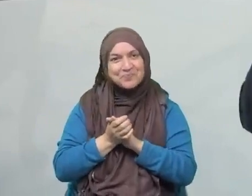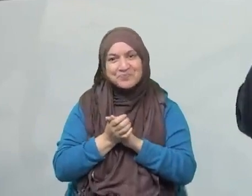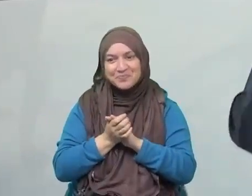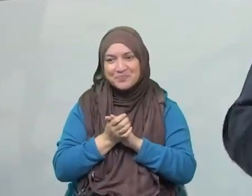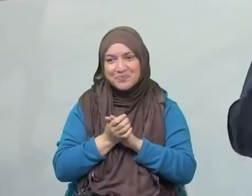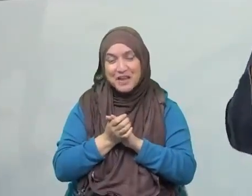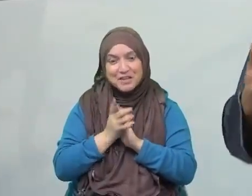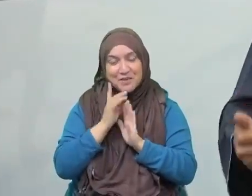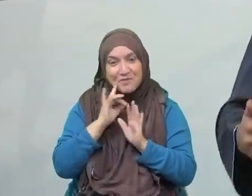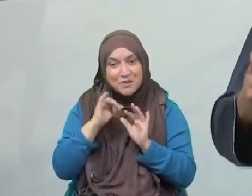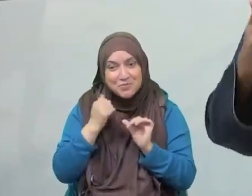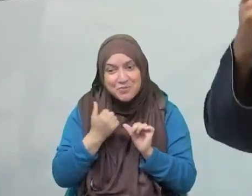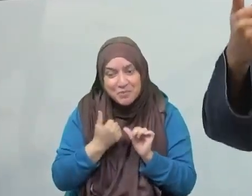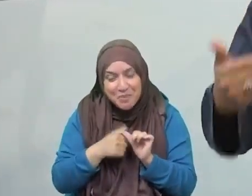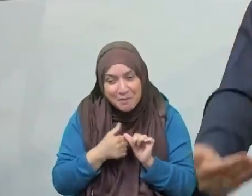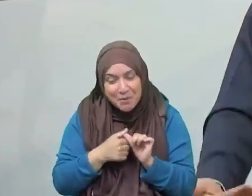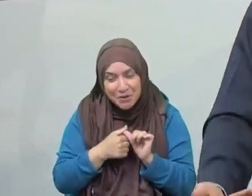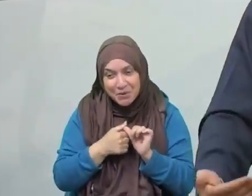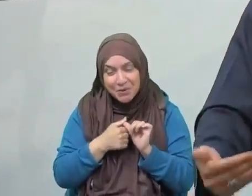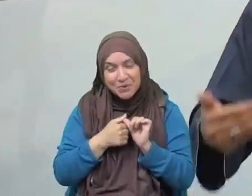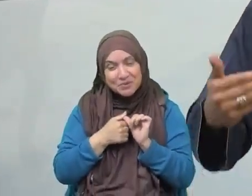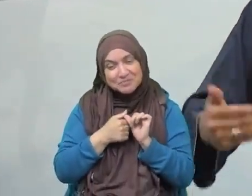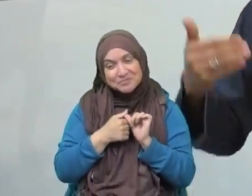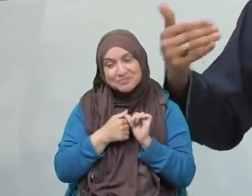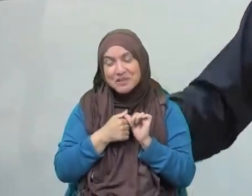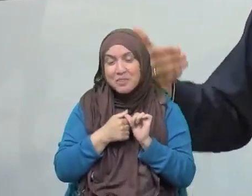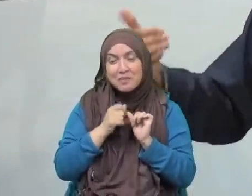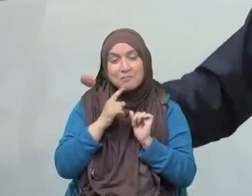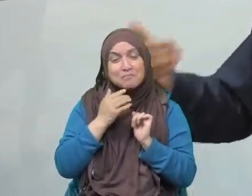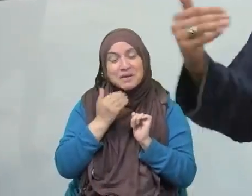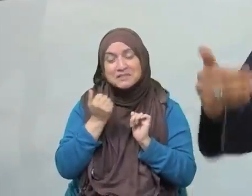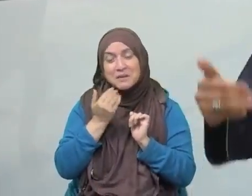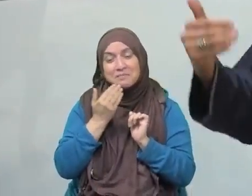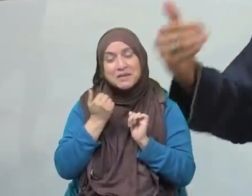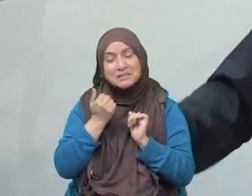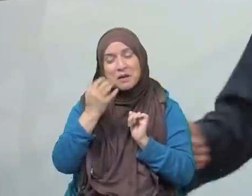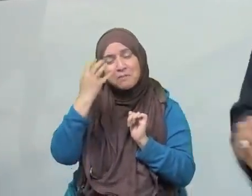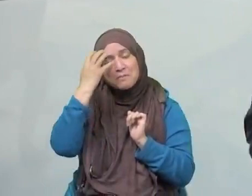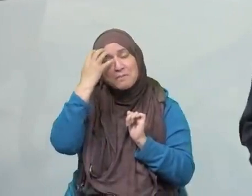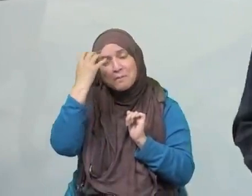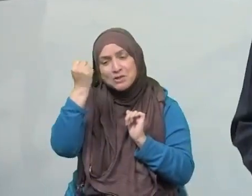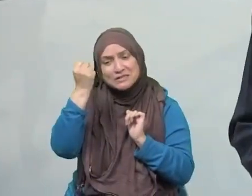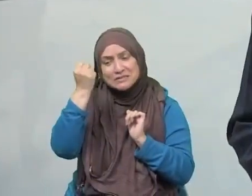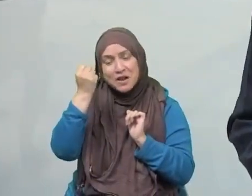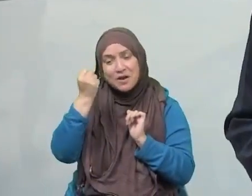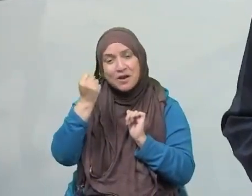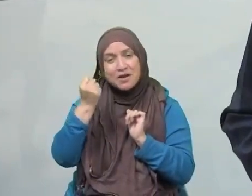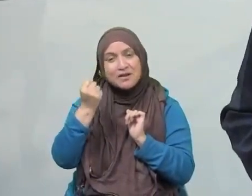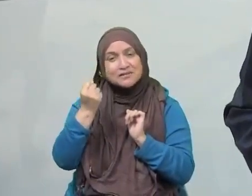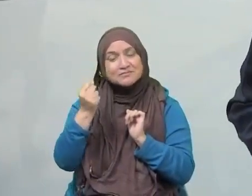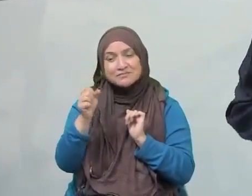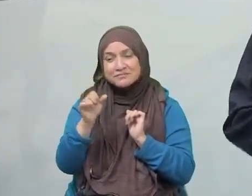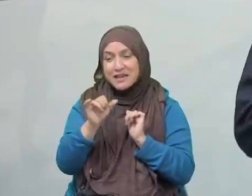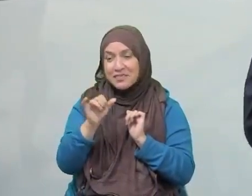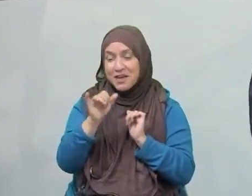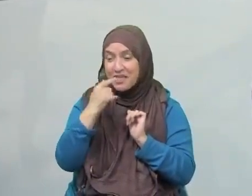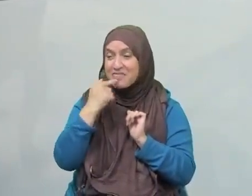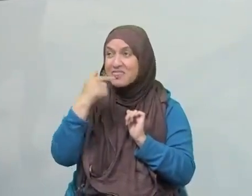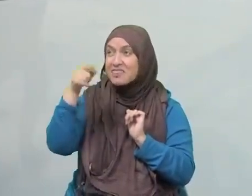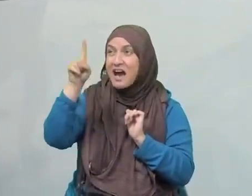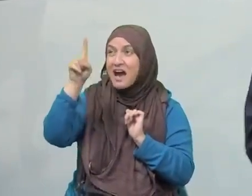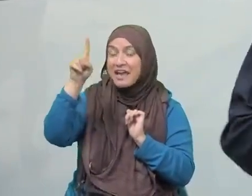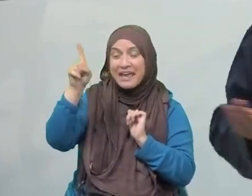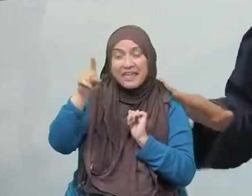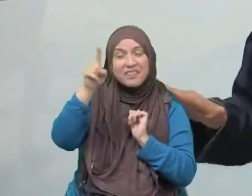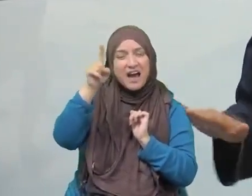dua should be dedicated to salawat, sending peace and blessings on the beloved sallallahu alayhi wa sallam. And it could